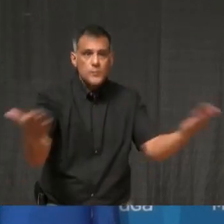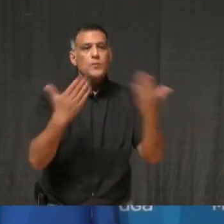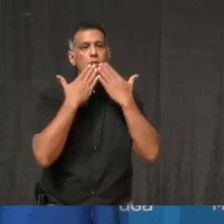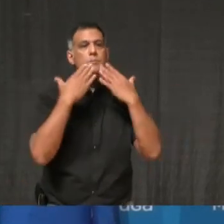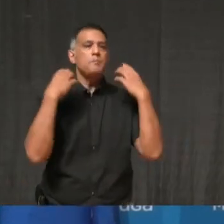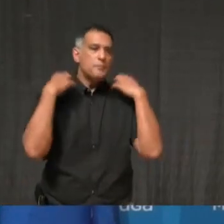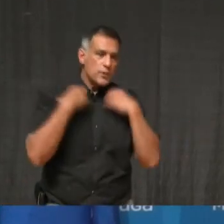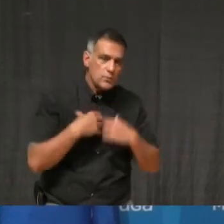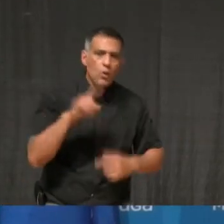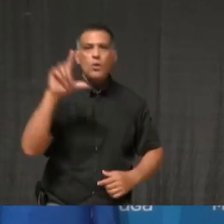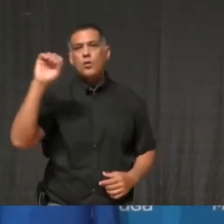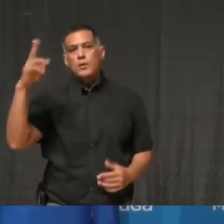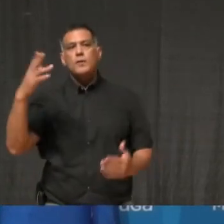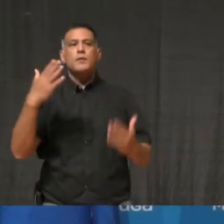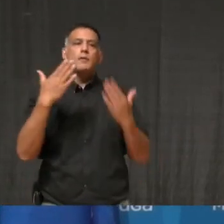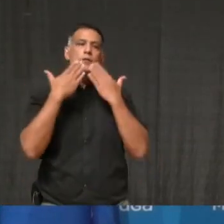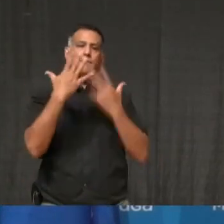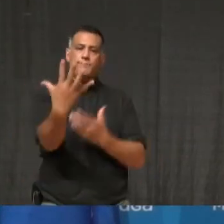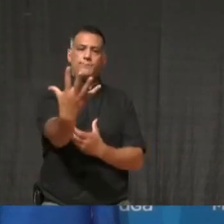Have a great day and stay well.